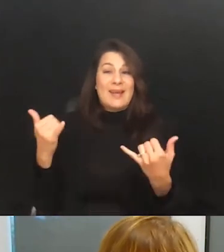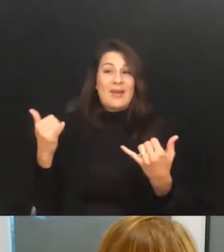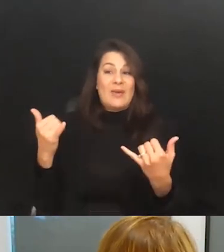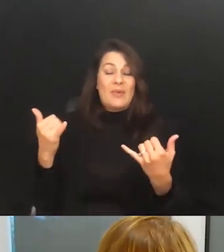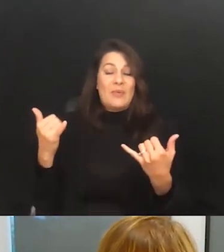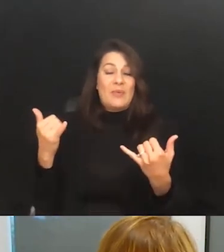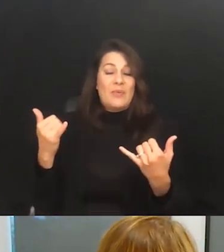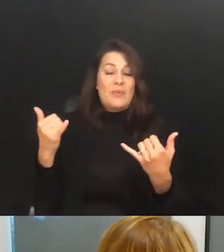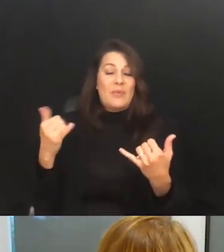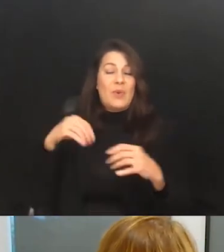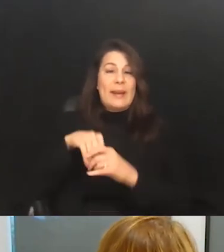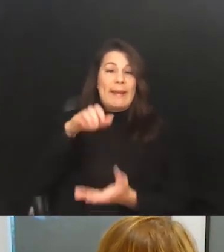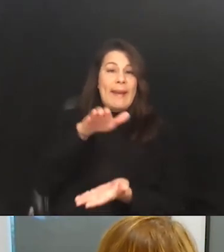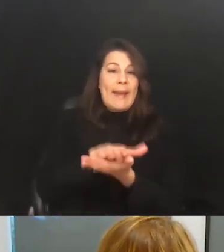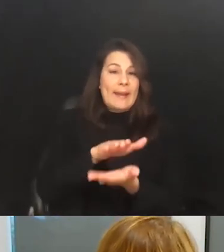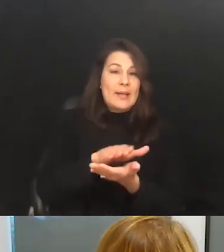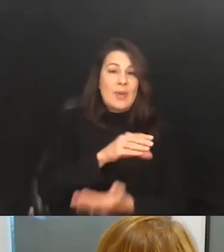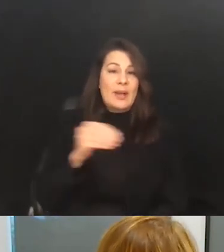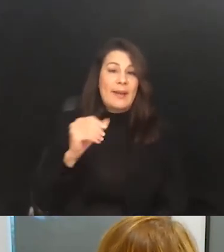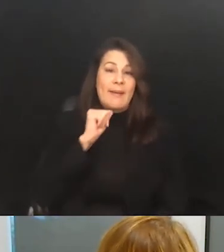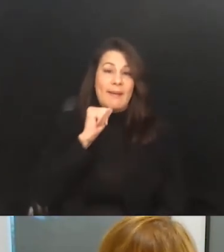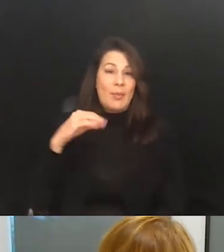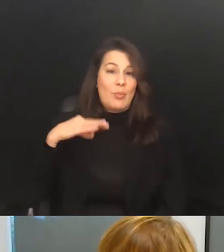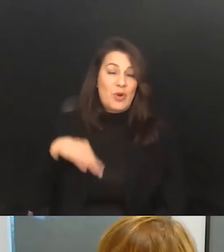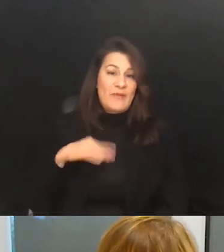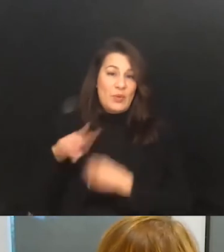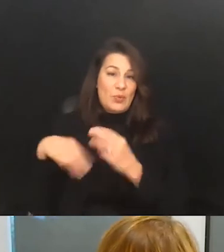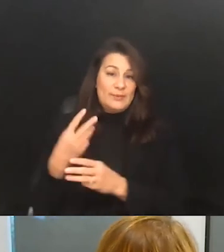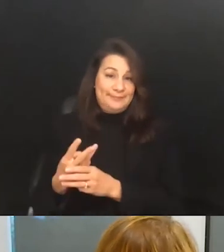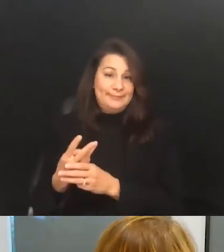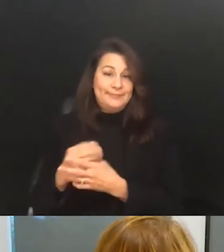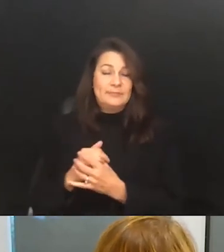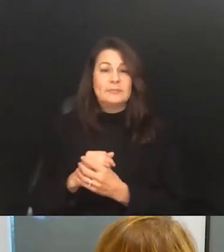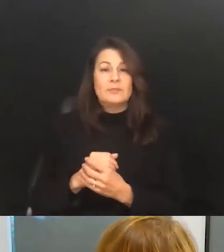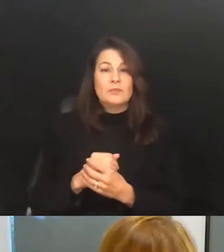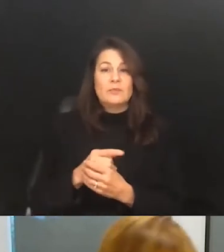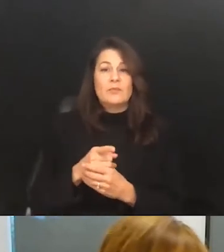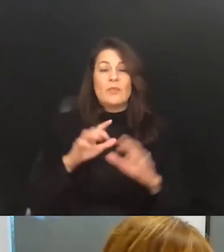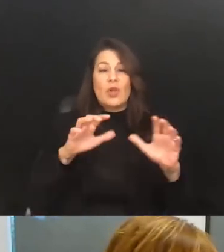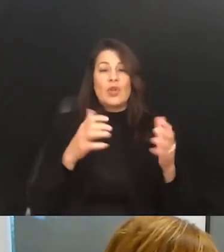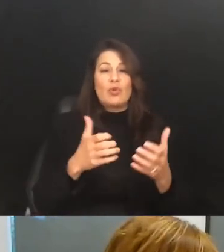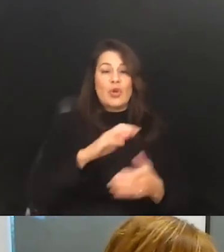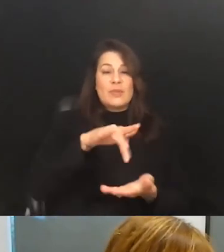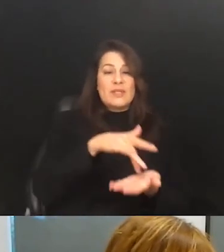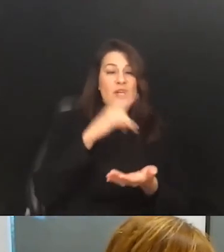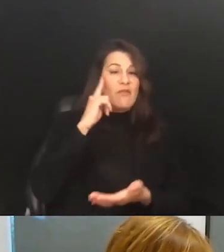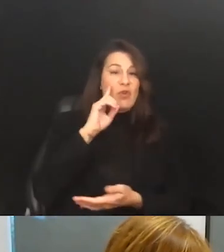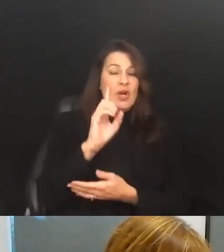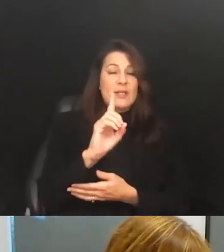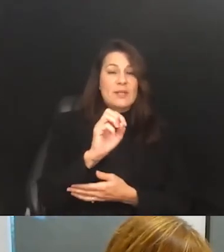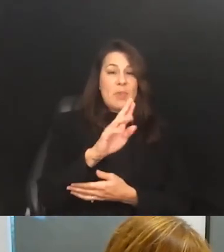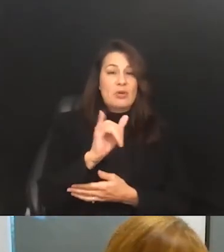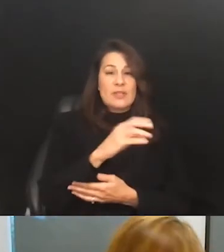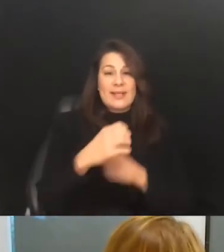academic and nonprofit world. Um, there's a group, the center for democracy and technology who is